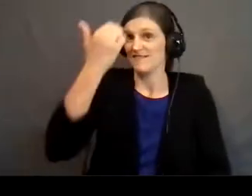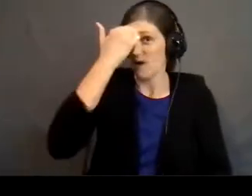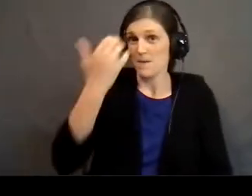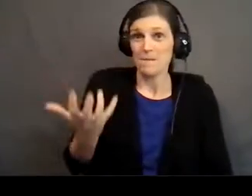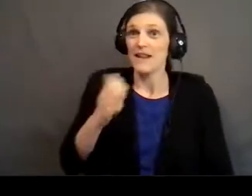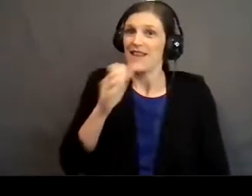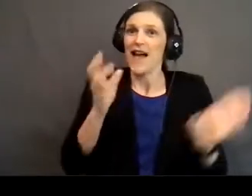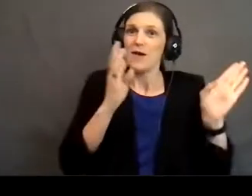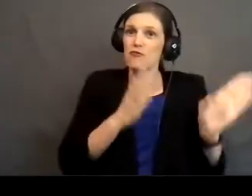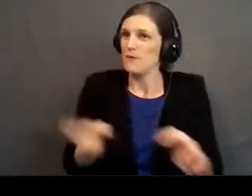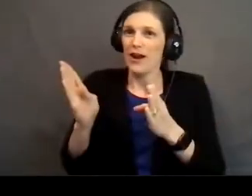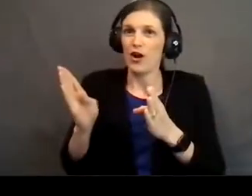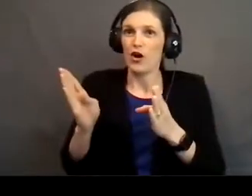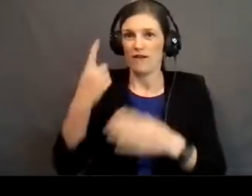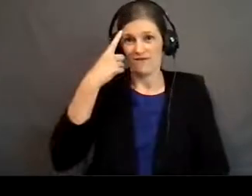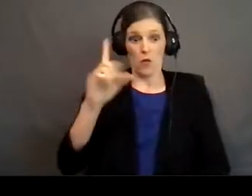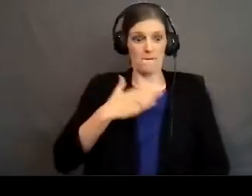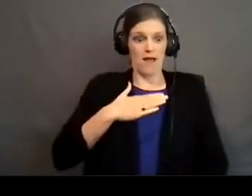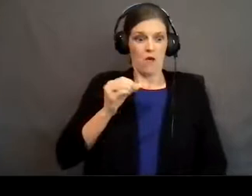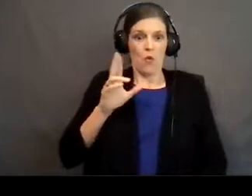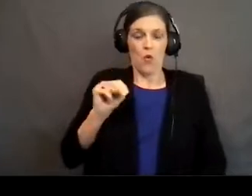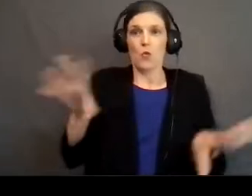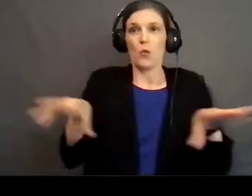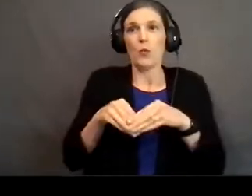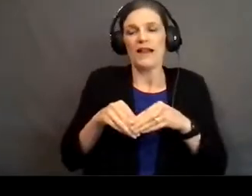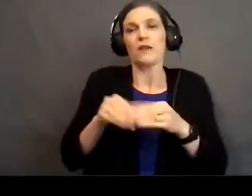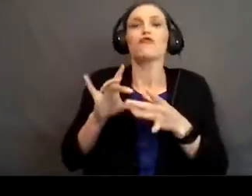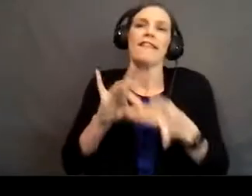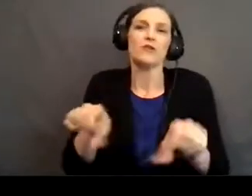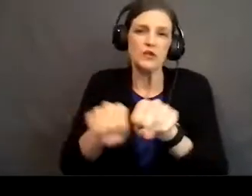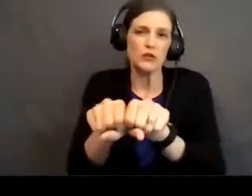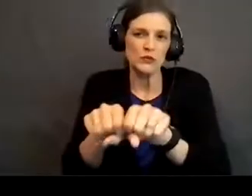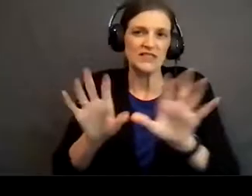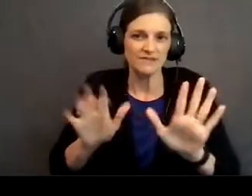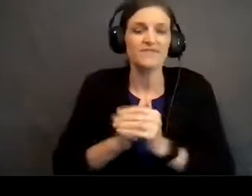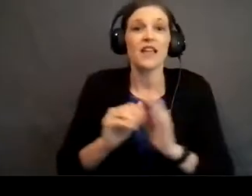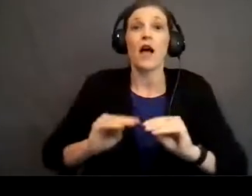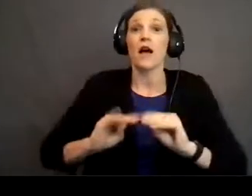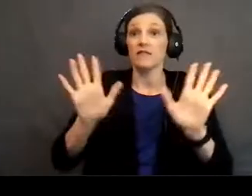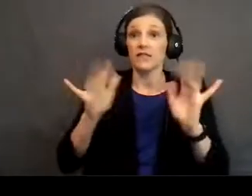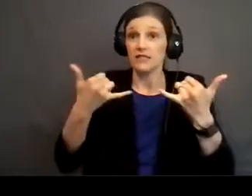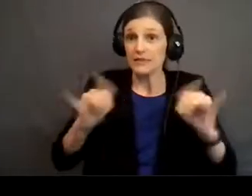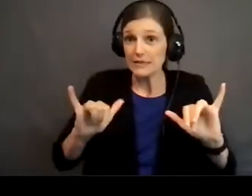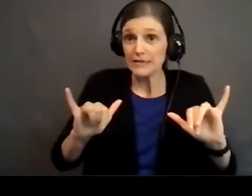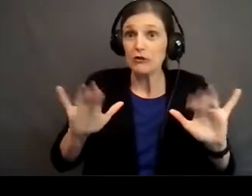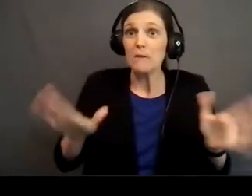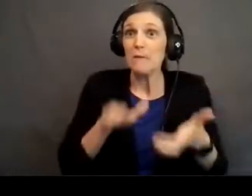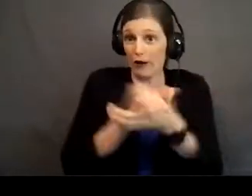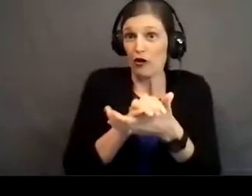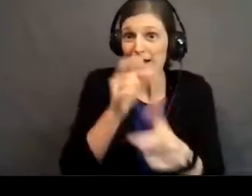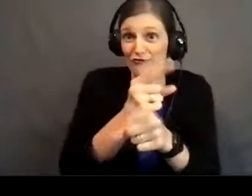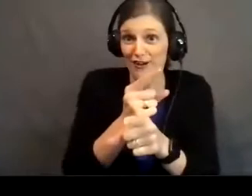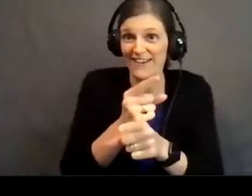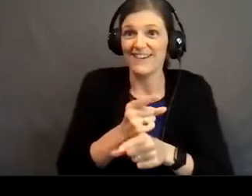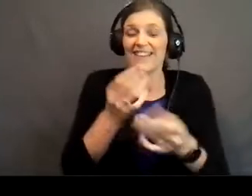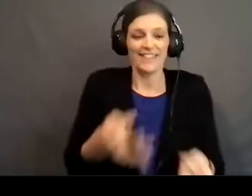prepared for my own wedding, at least not there. Now, obviously, I still did end up getting married, right? And the